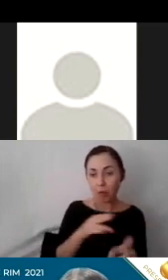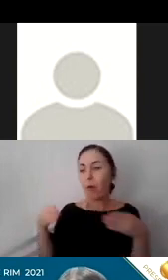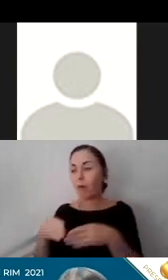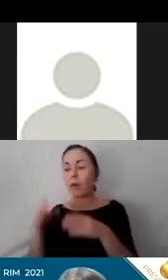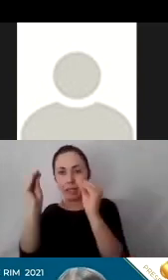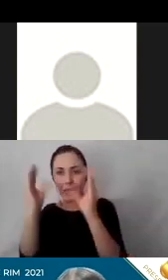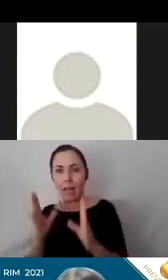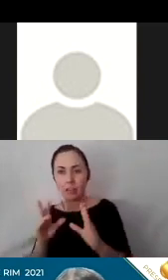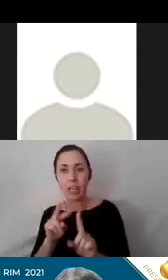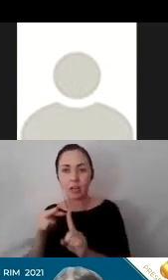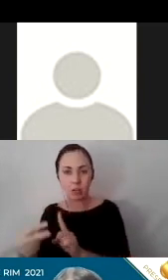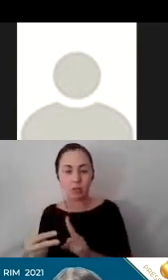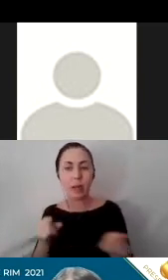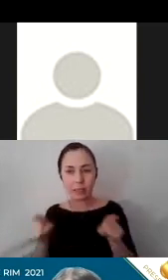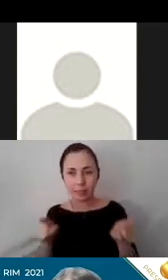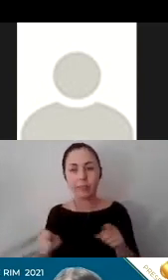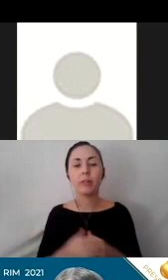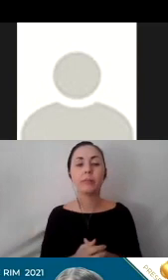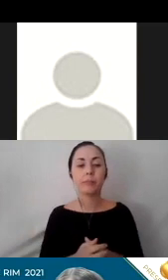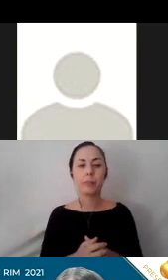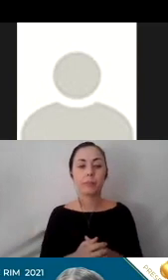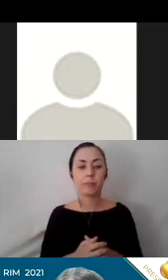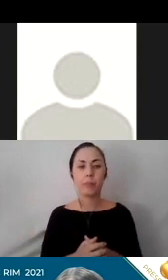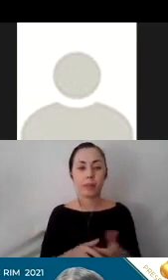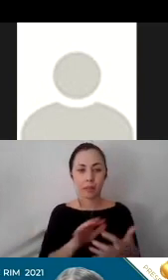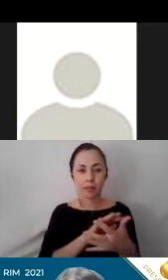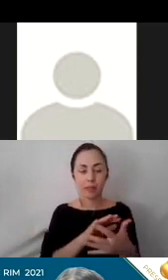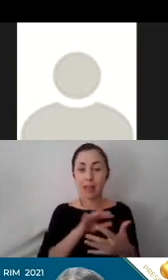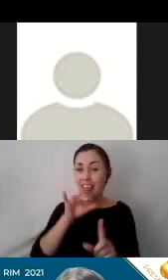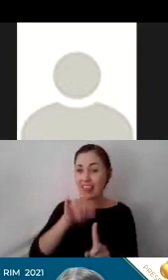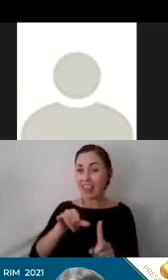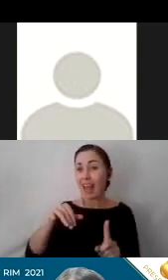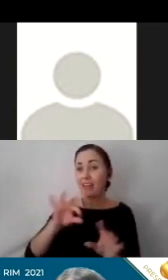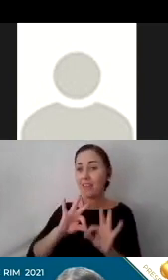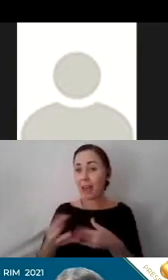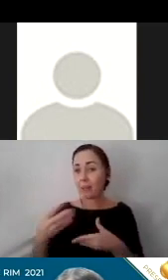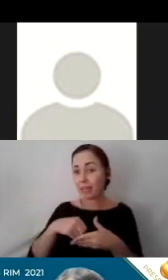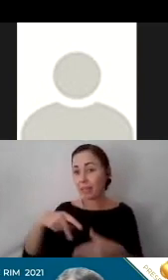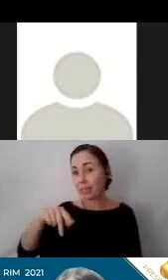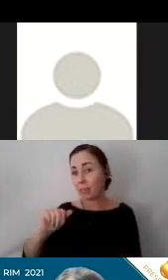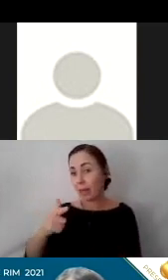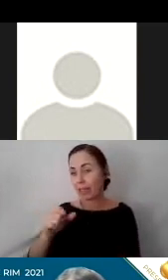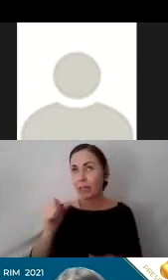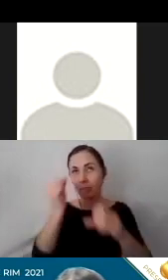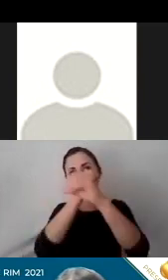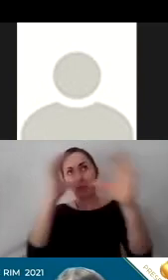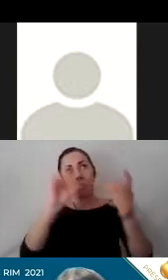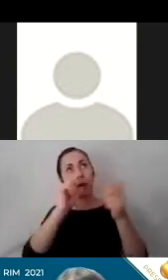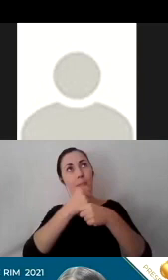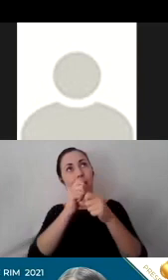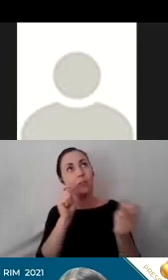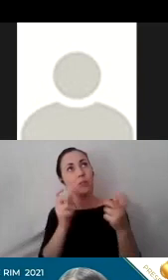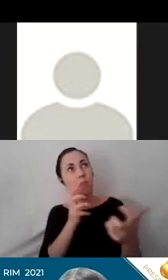educators perspective. These family engagement packages were designed with families in mind to be attractive,